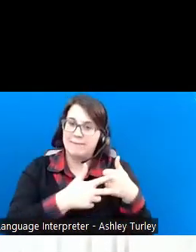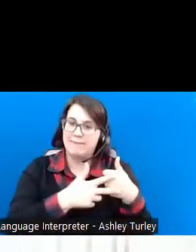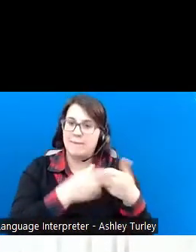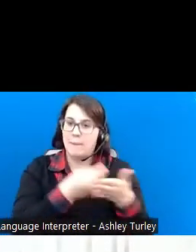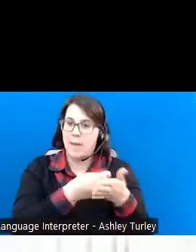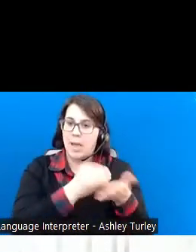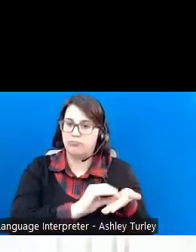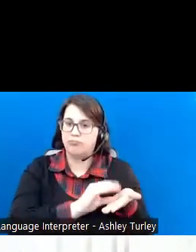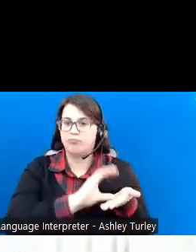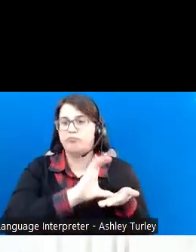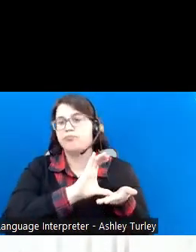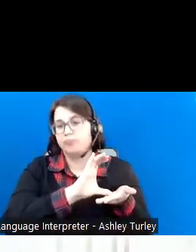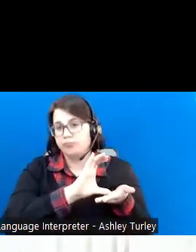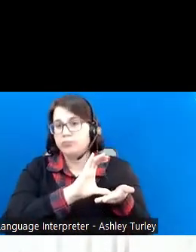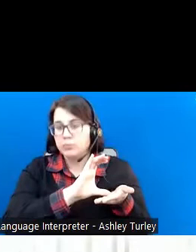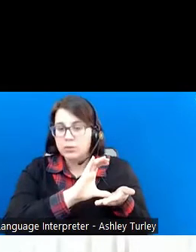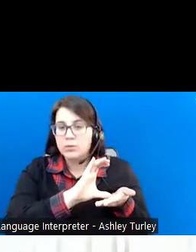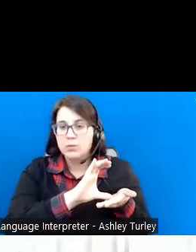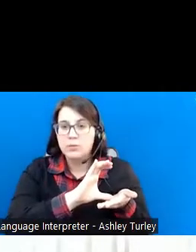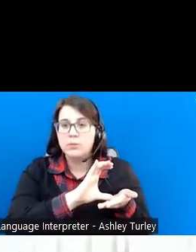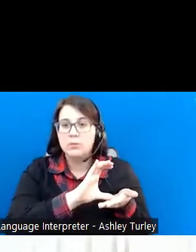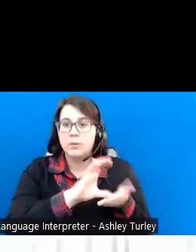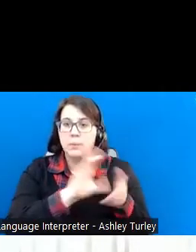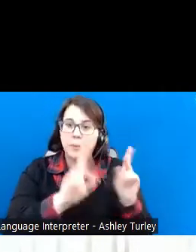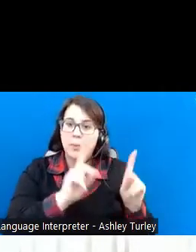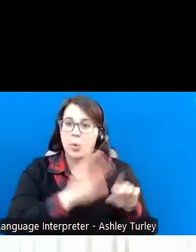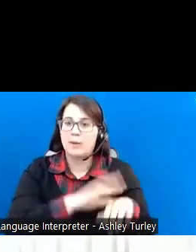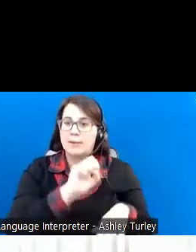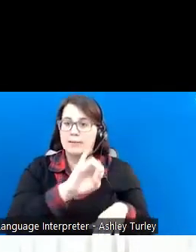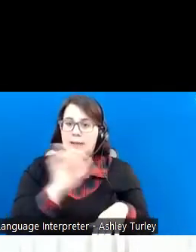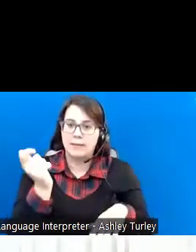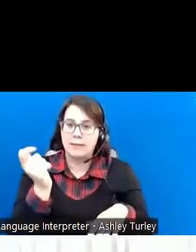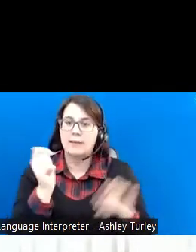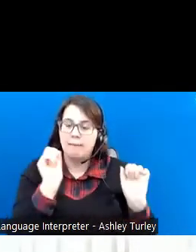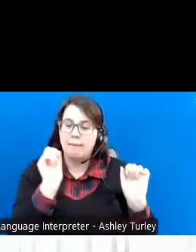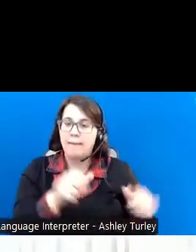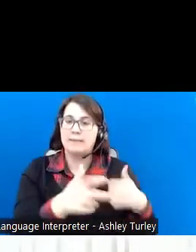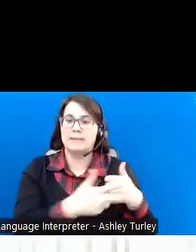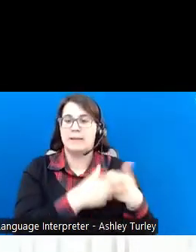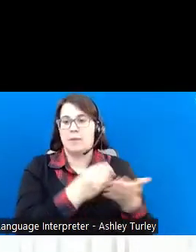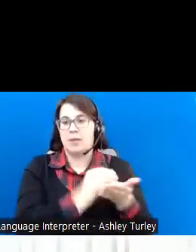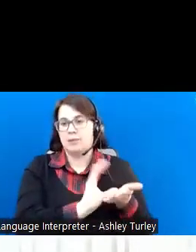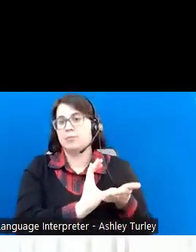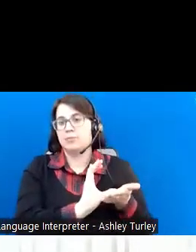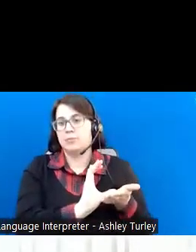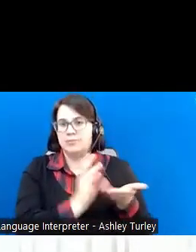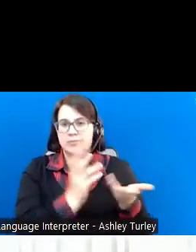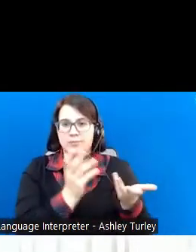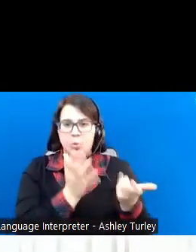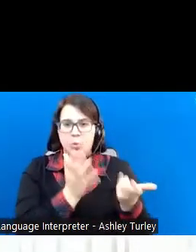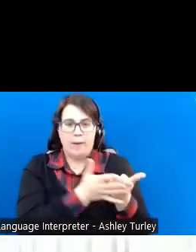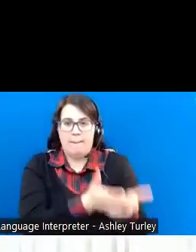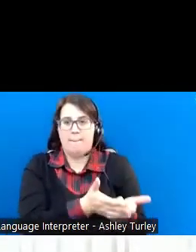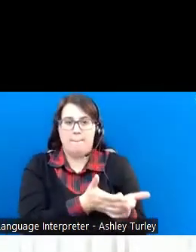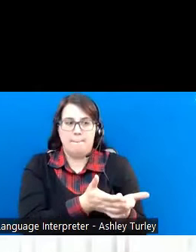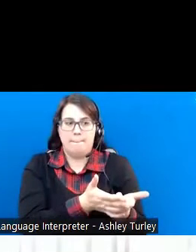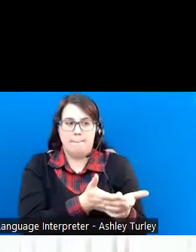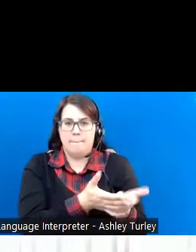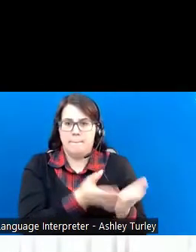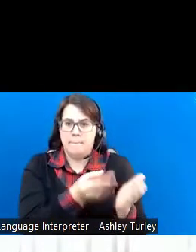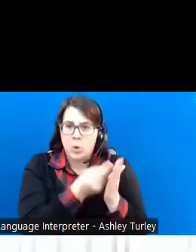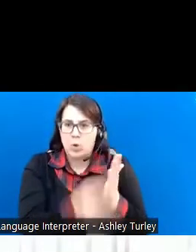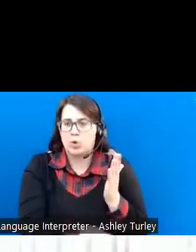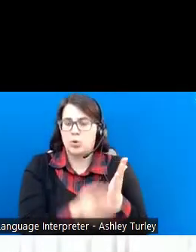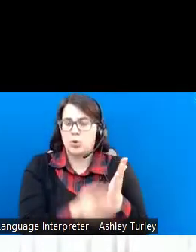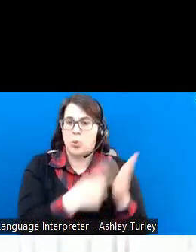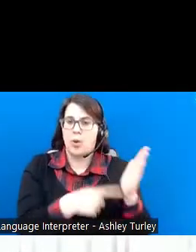allow people on SSI to save money, to be able to purchase the